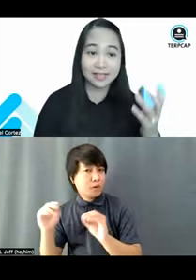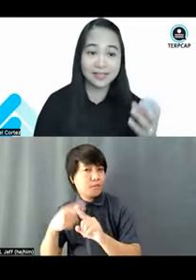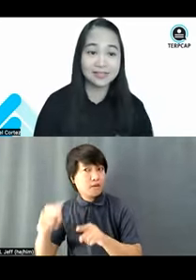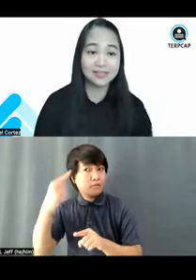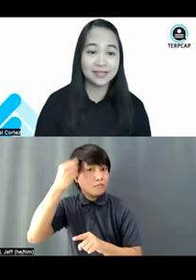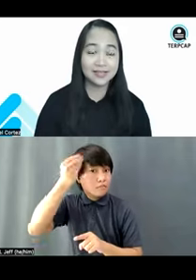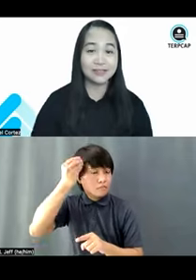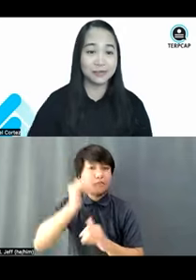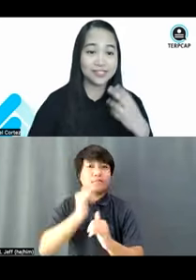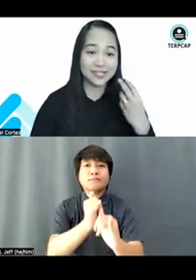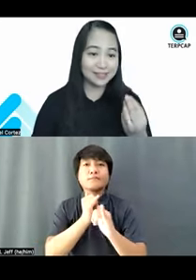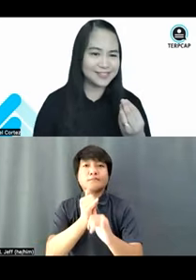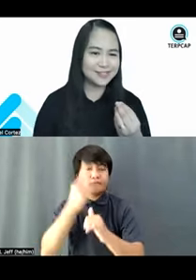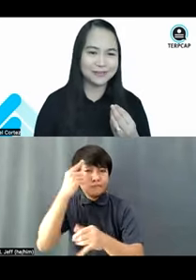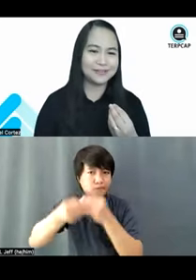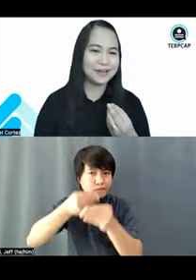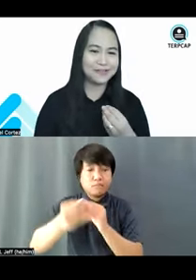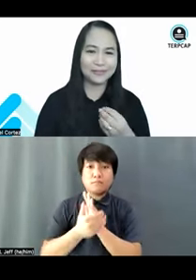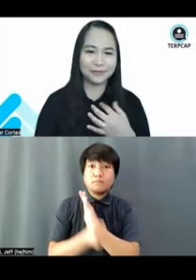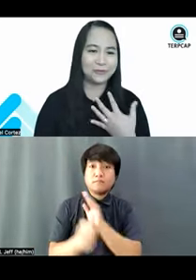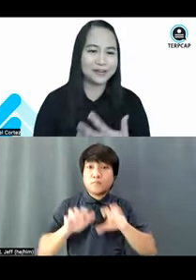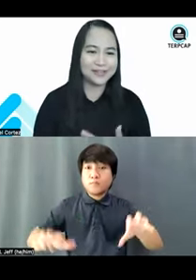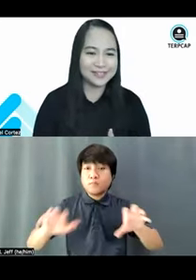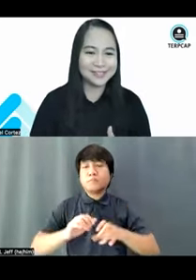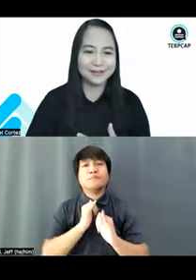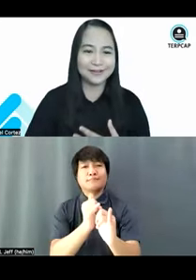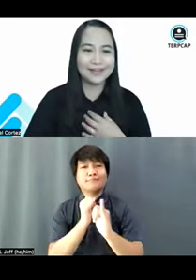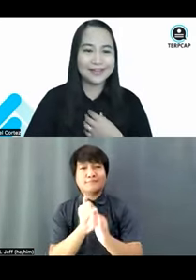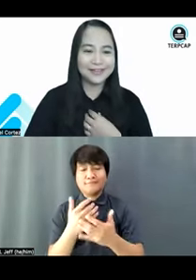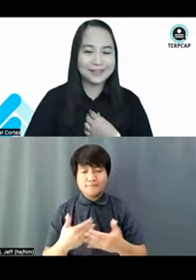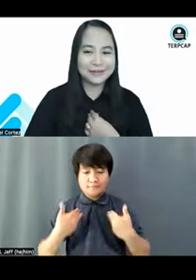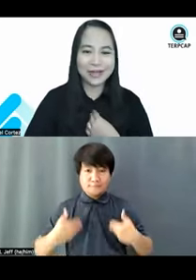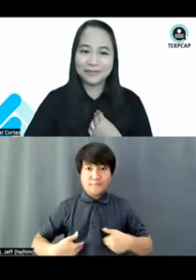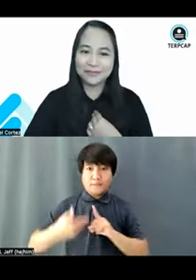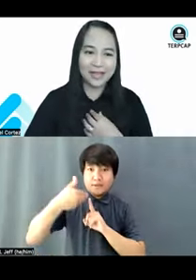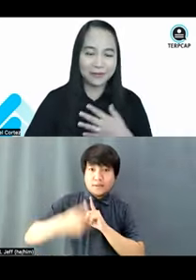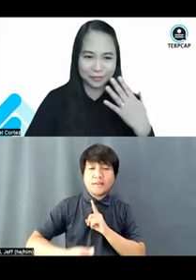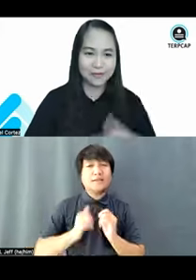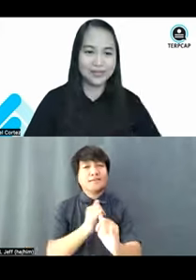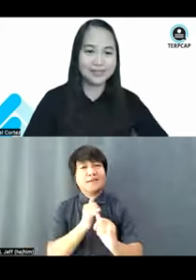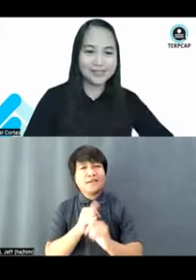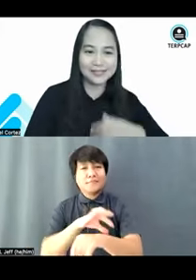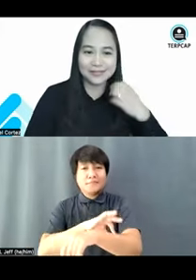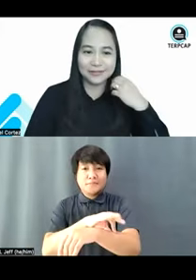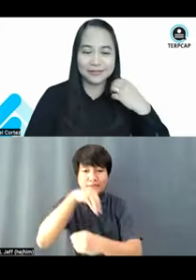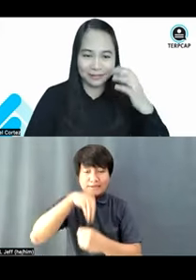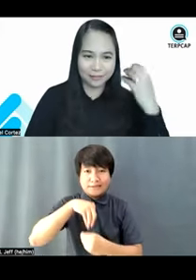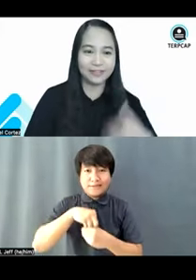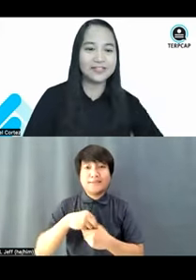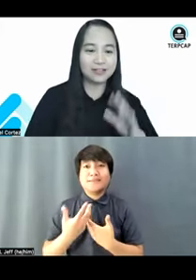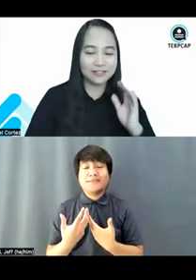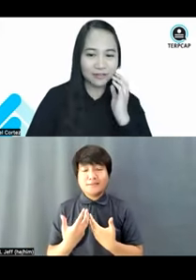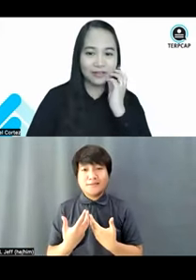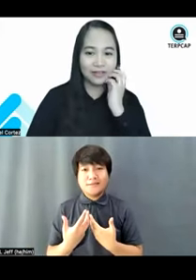process, their skills, you know, everything, their organs, their, you know, how their body is, you know, their